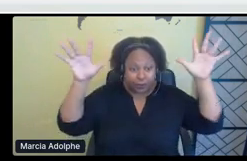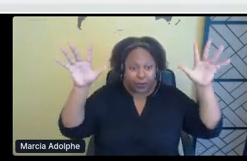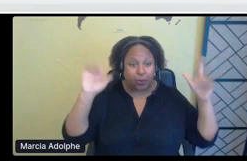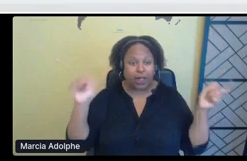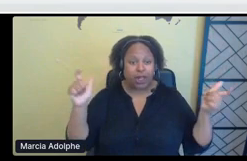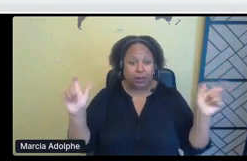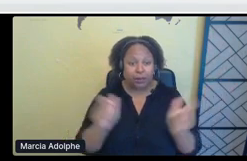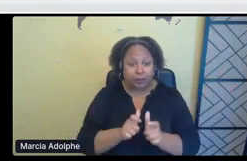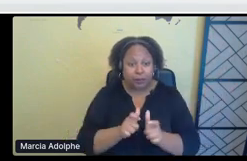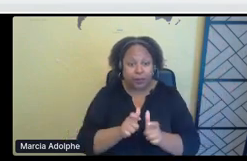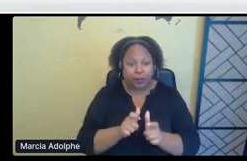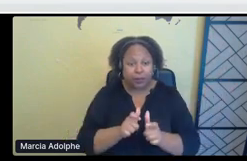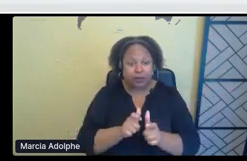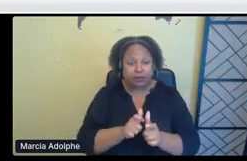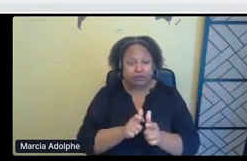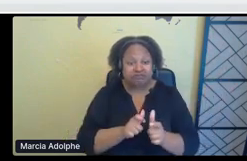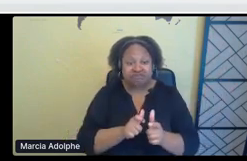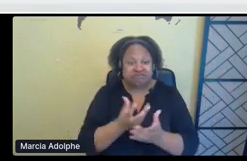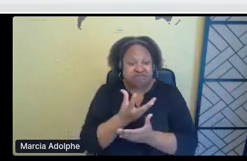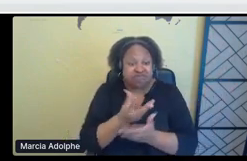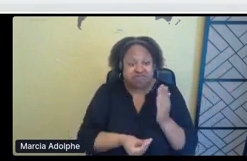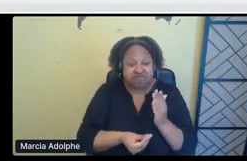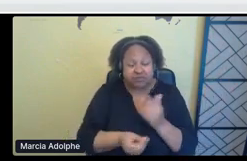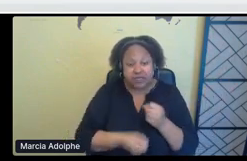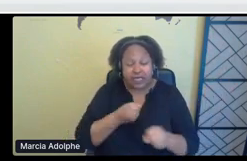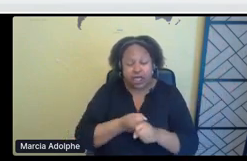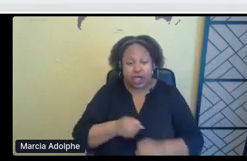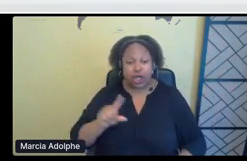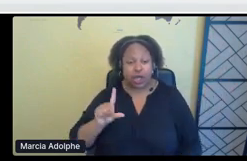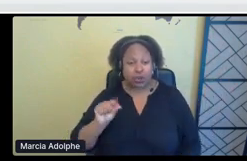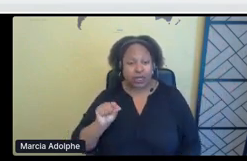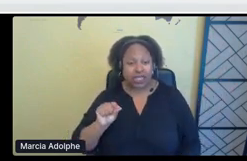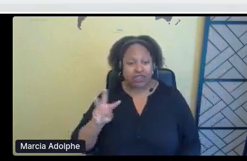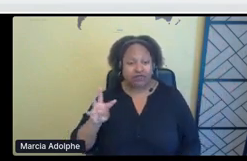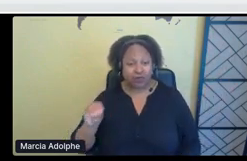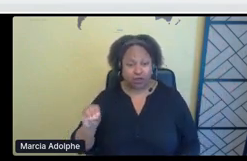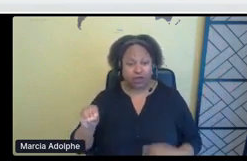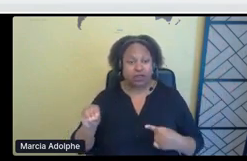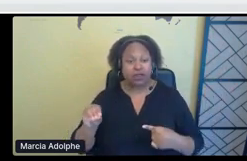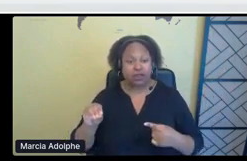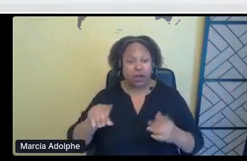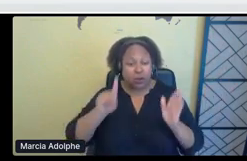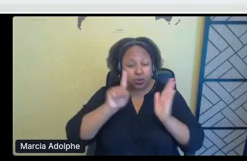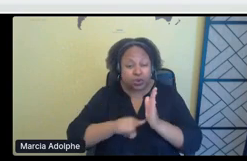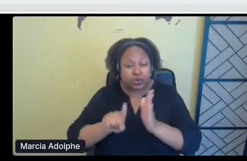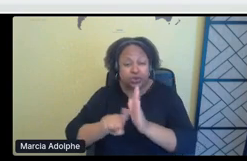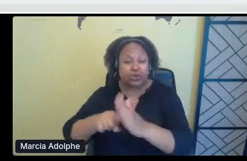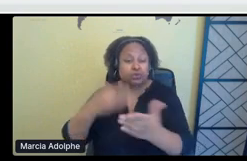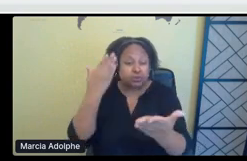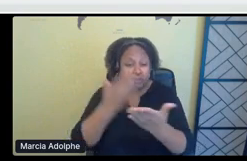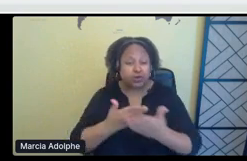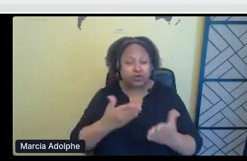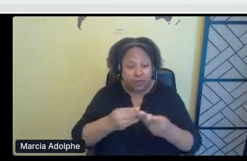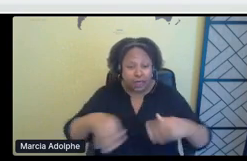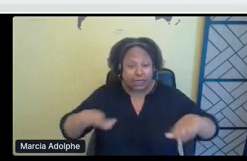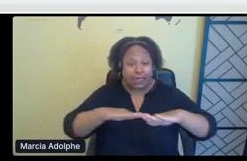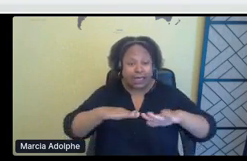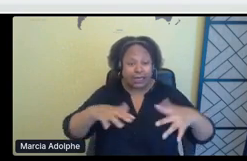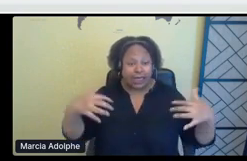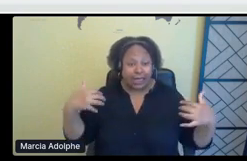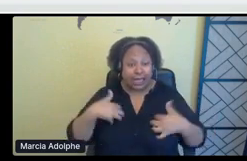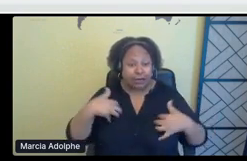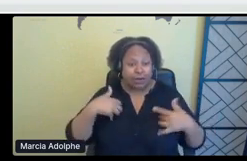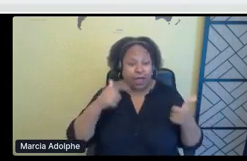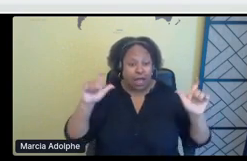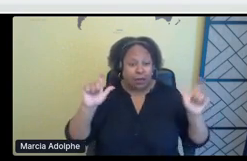is what the reports and research has shown that animals are literally becoming extinct, um, within our territories because of,